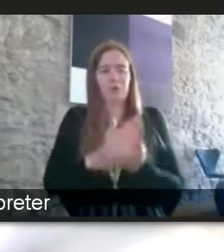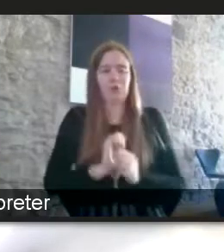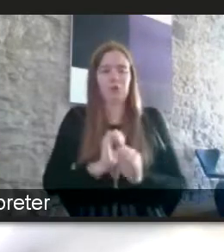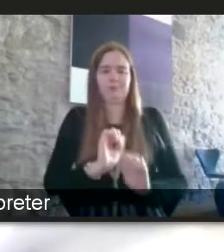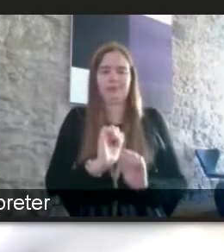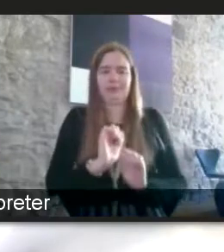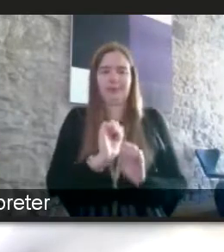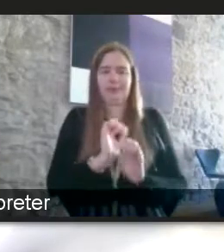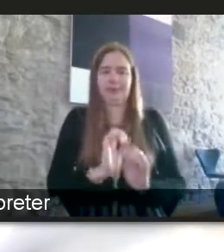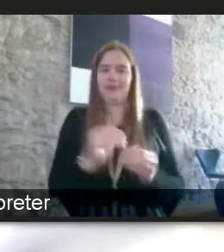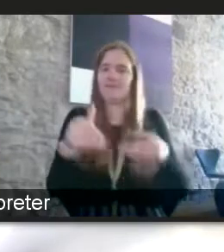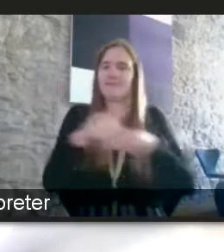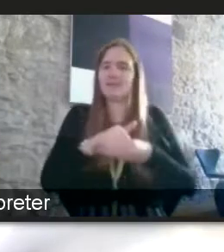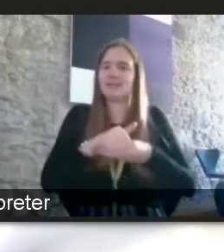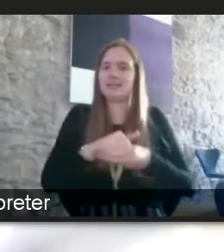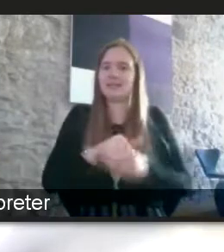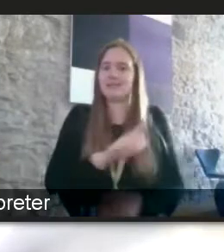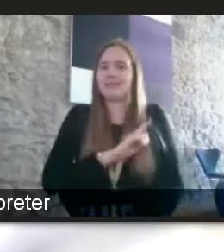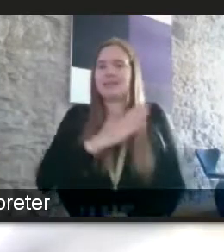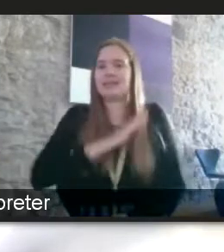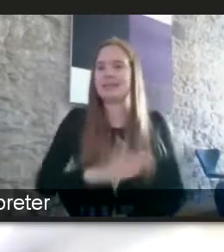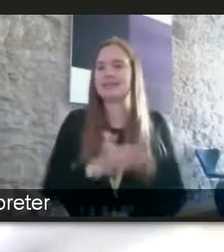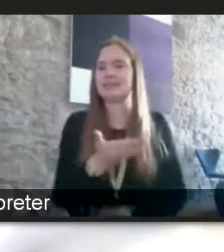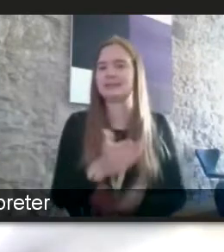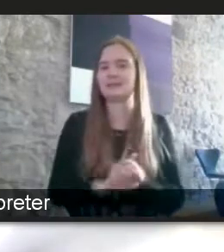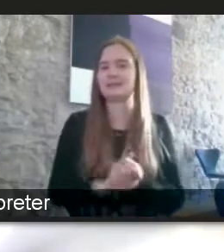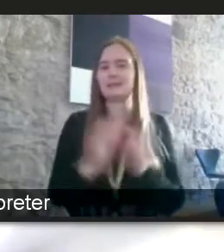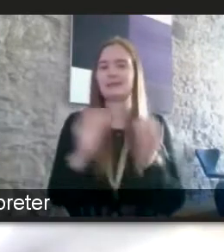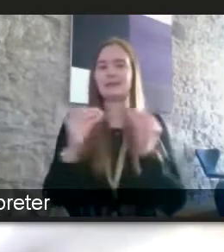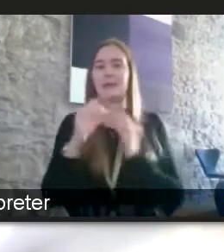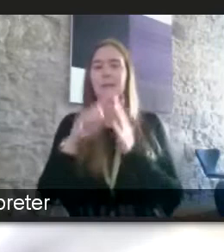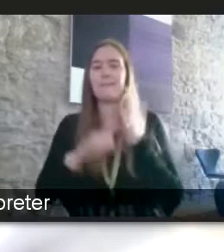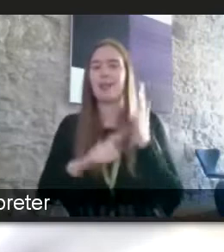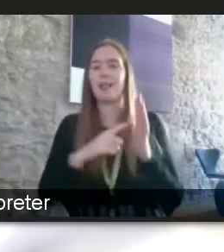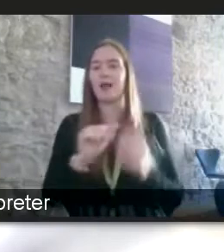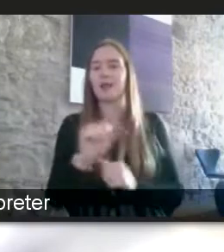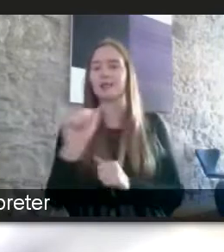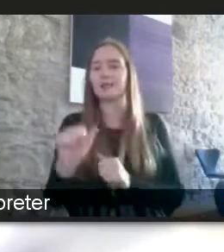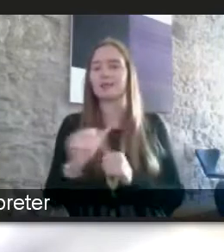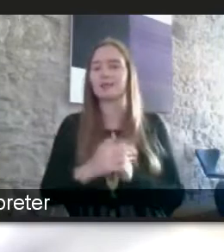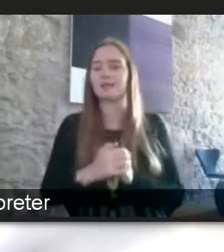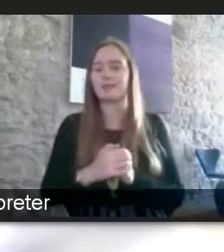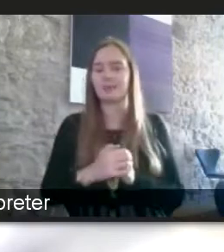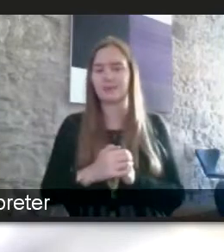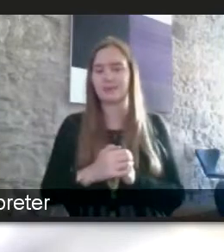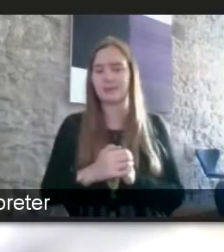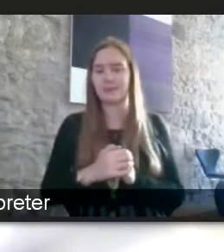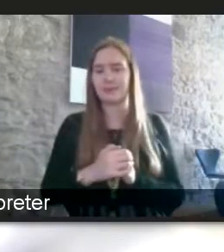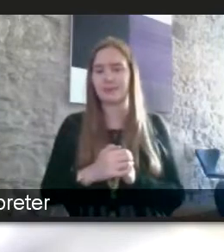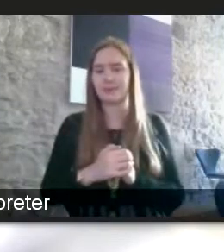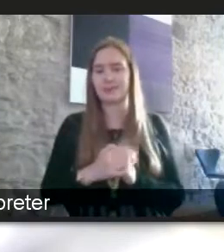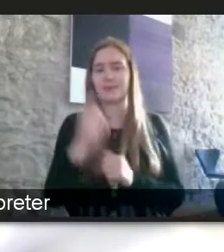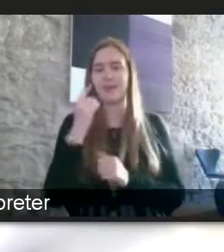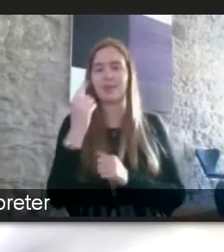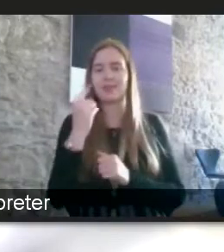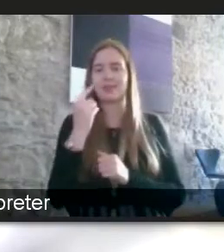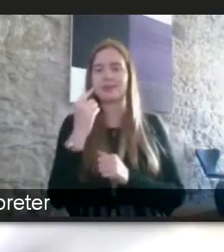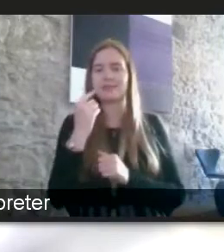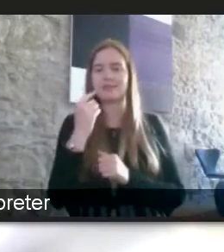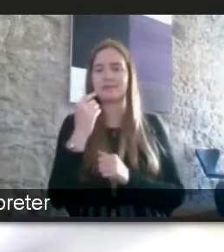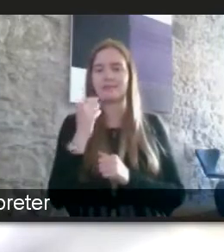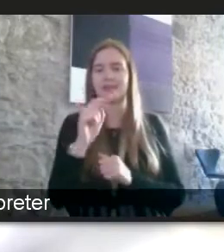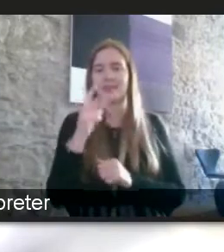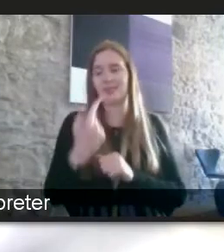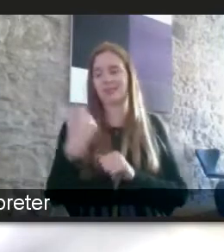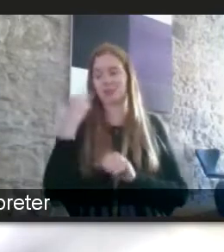the purpose i mean thanks for that bella and then saff pal i think um if anything the two years has shown us the last two